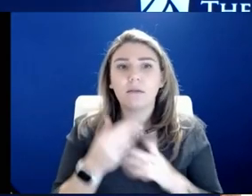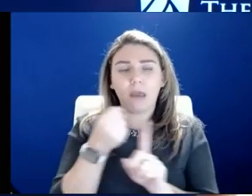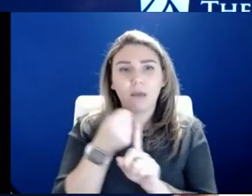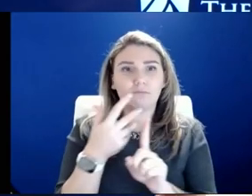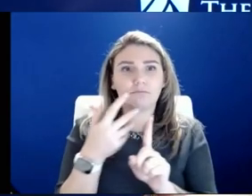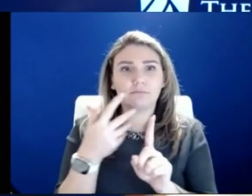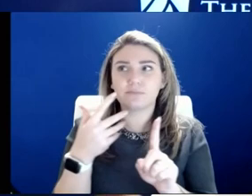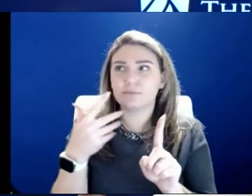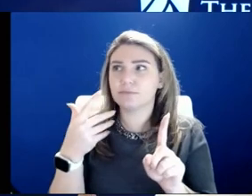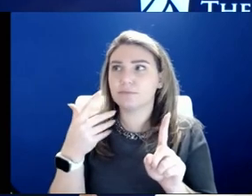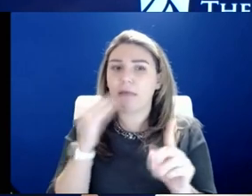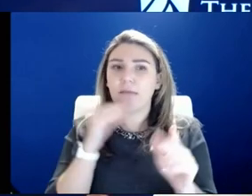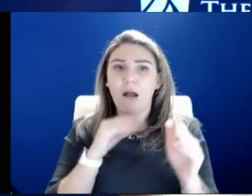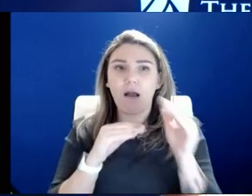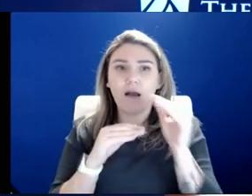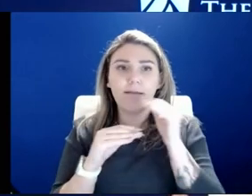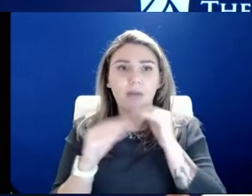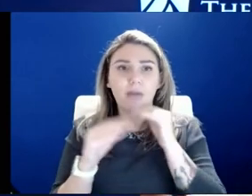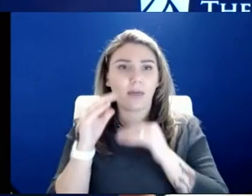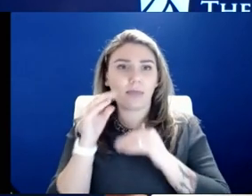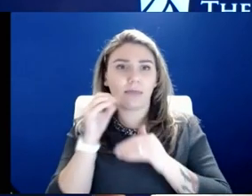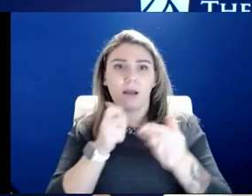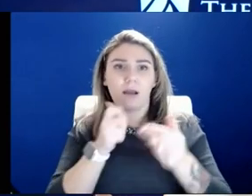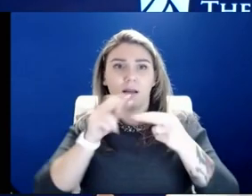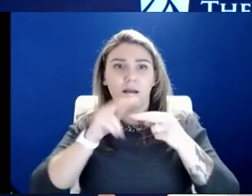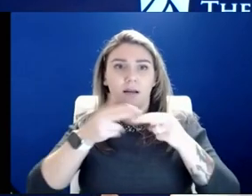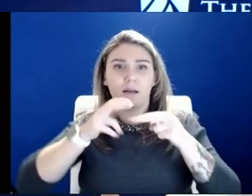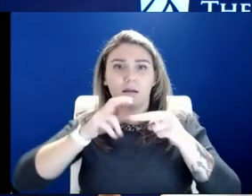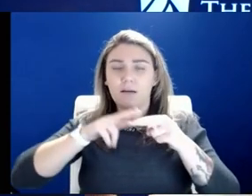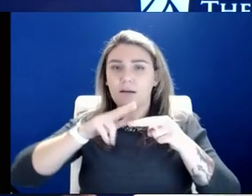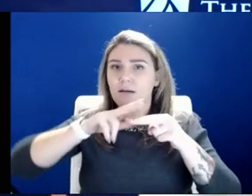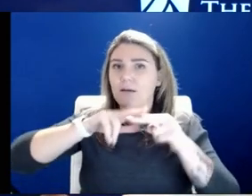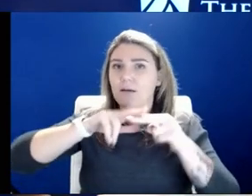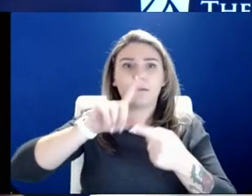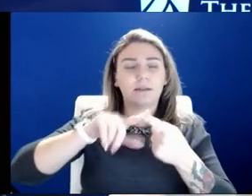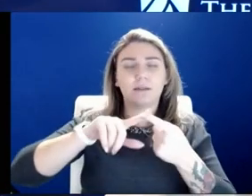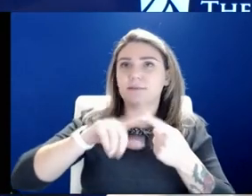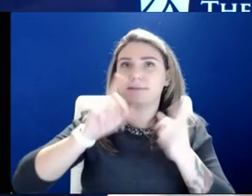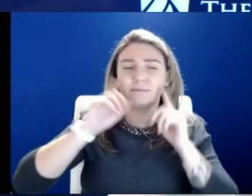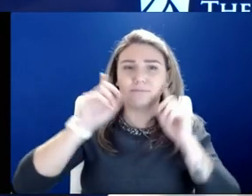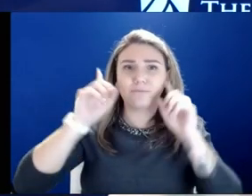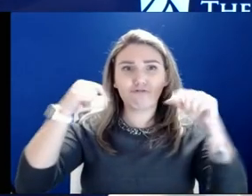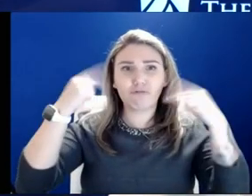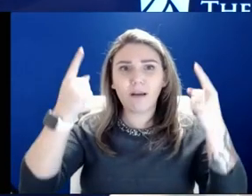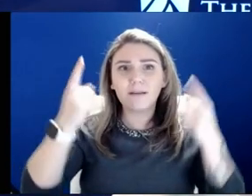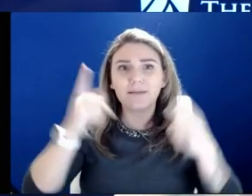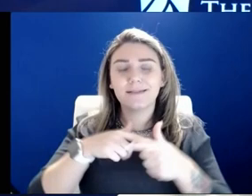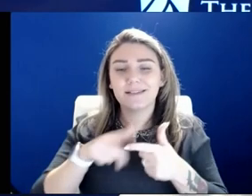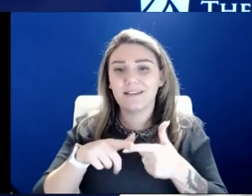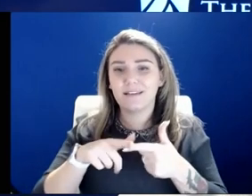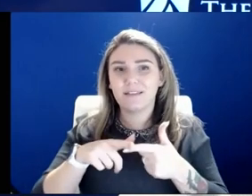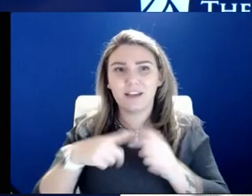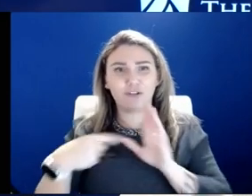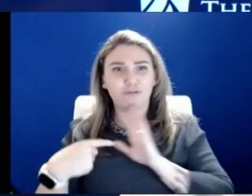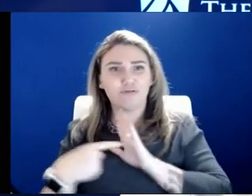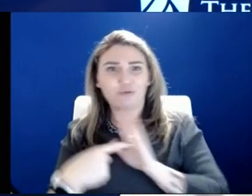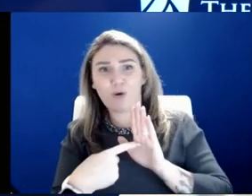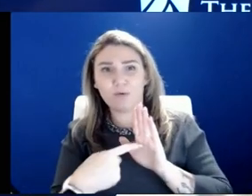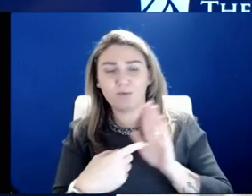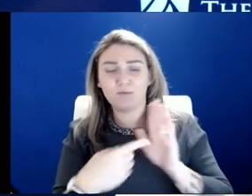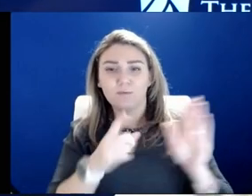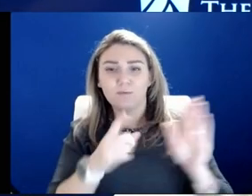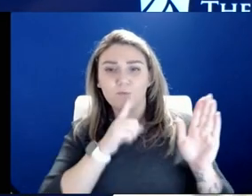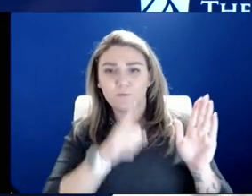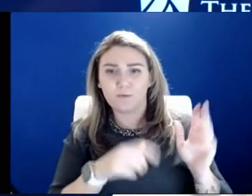compound on each other until the absurdity finally points you to the truth. And